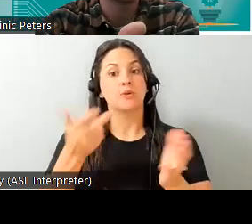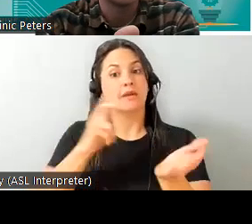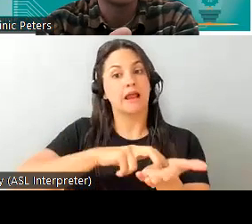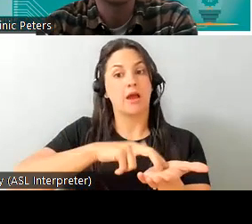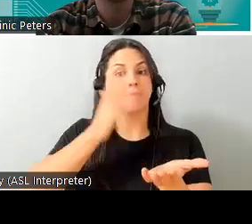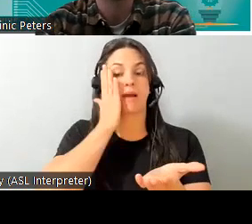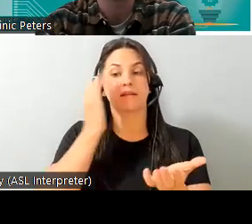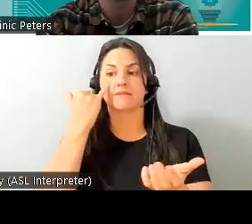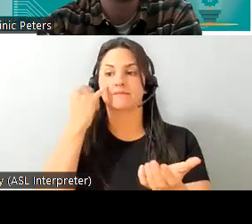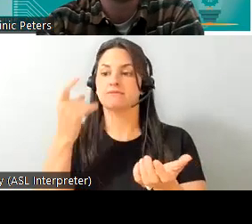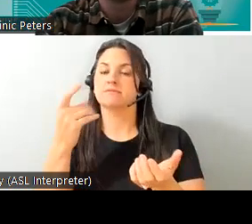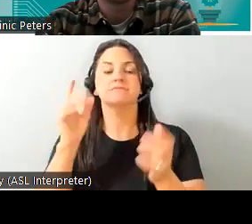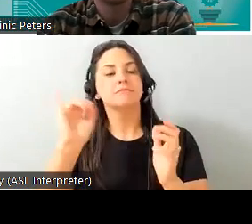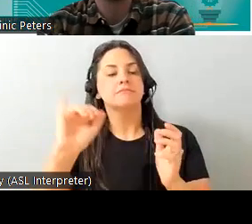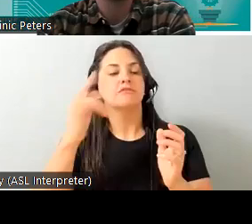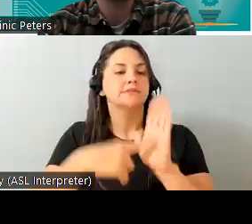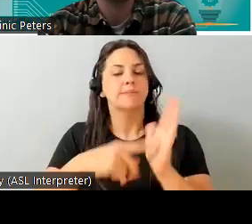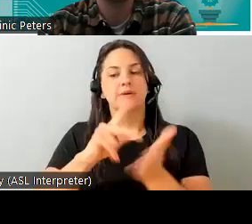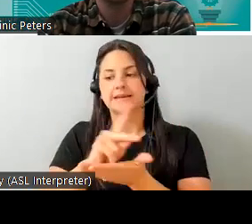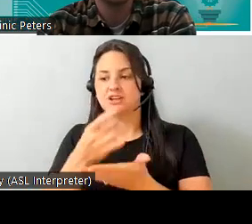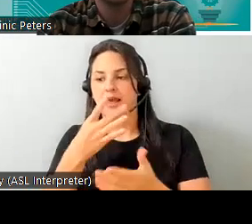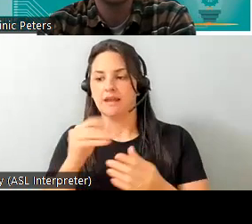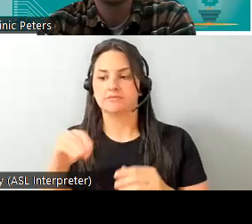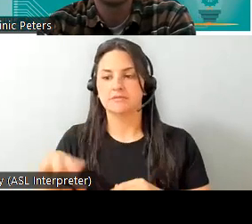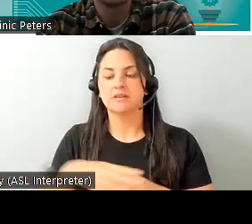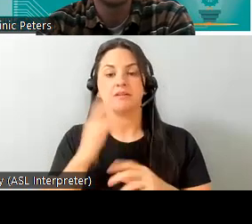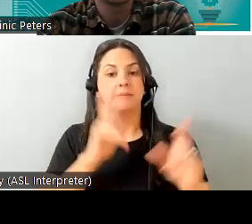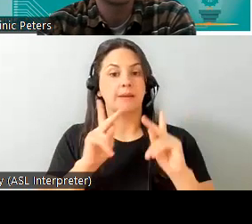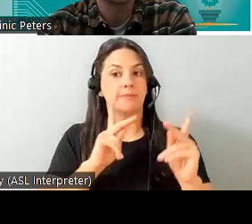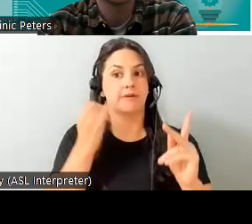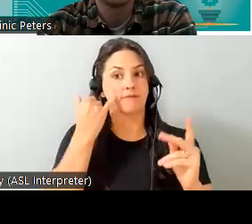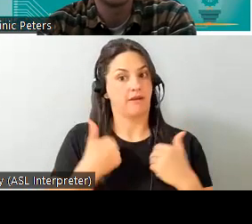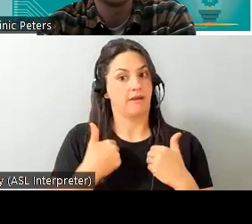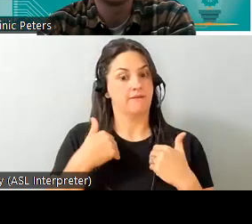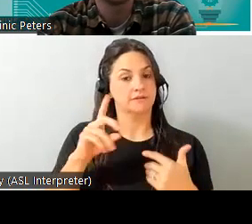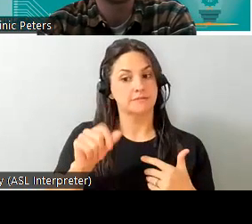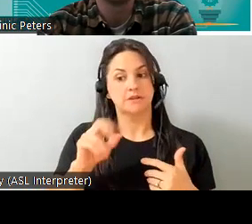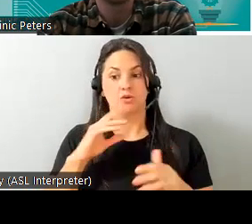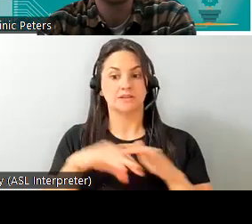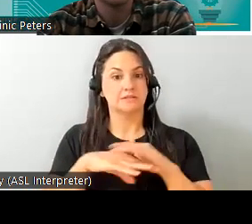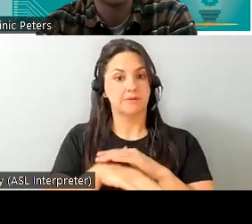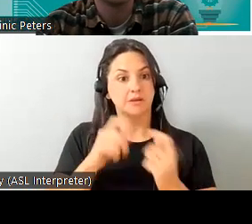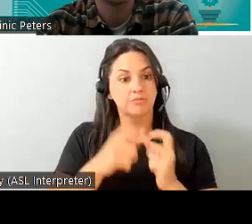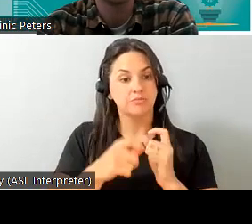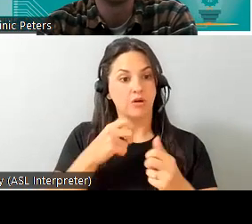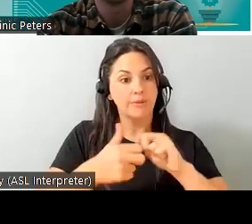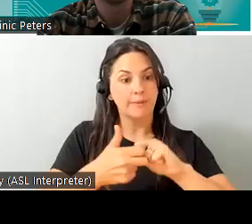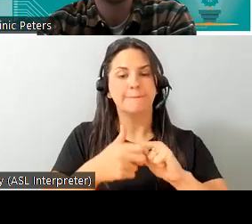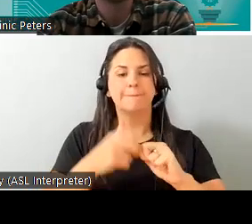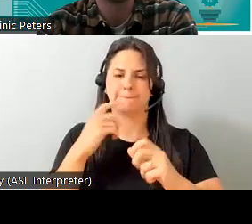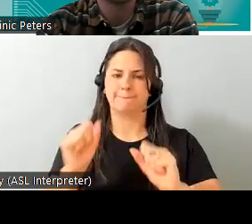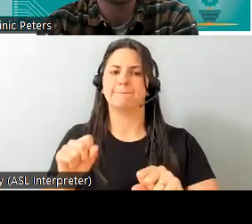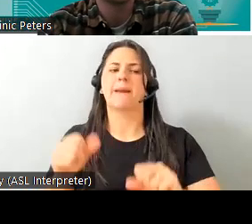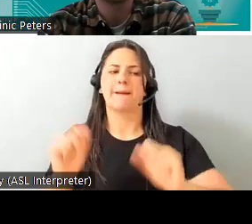turning the kitchen light on for example however for those living with disabilities or accessibility issues it can be a really powerful tool